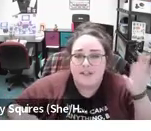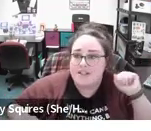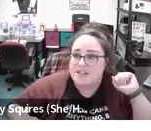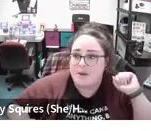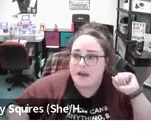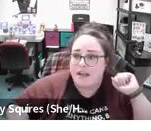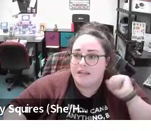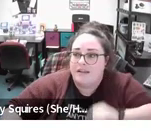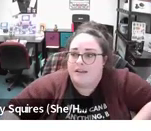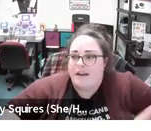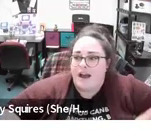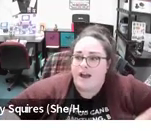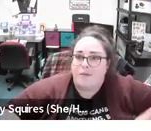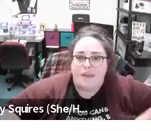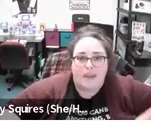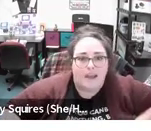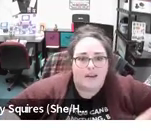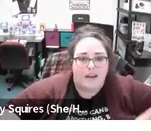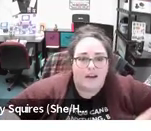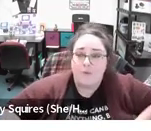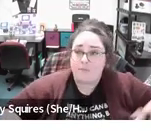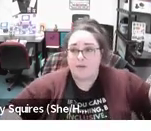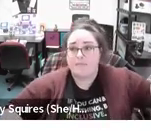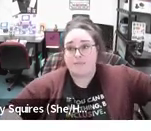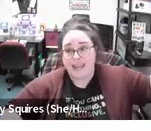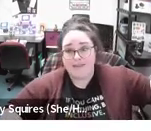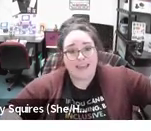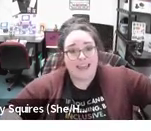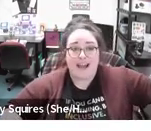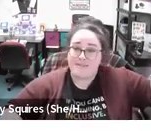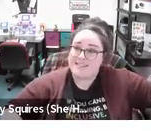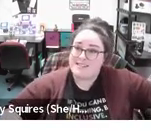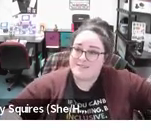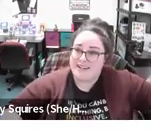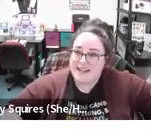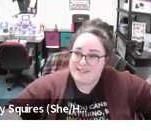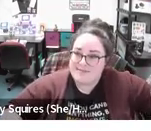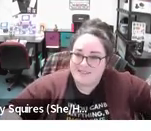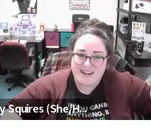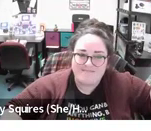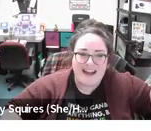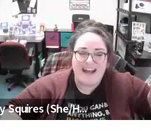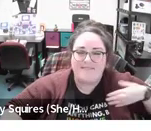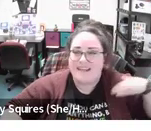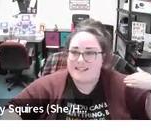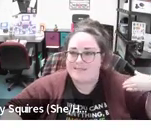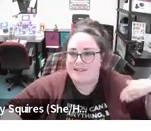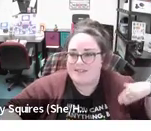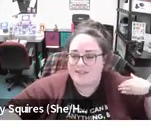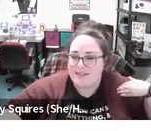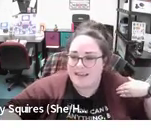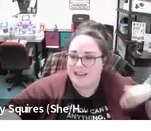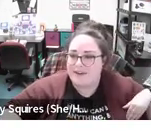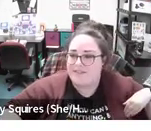feel free to just jump on in. And oh, by the way, my name is Abby, and I'm on the assistive technology program. I am an AT